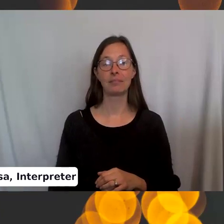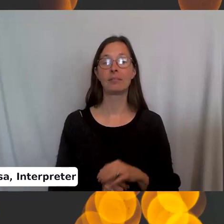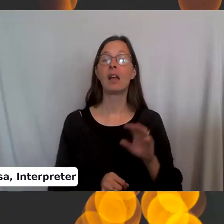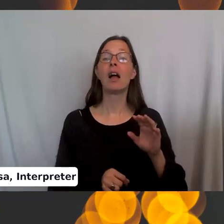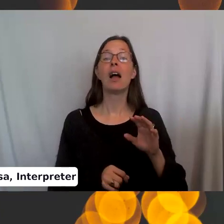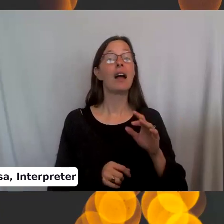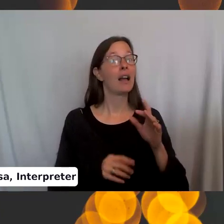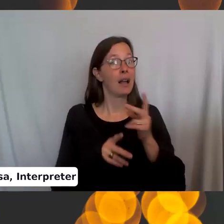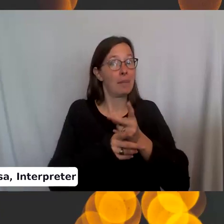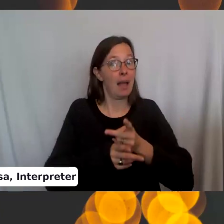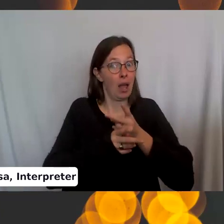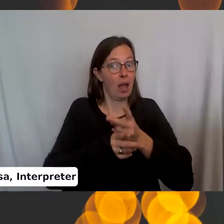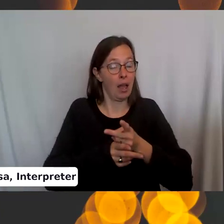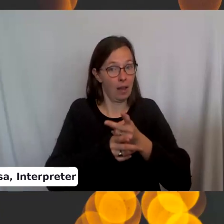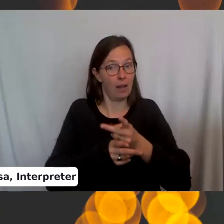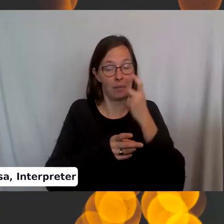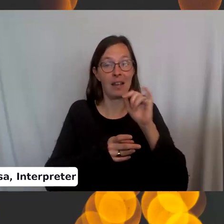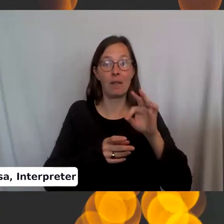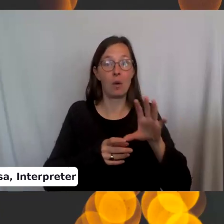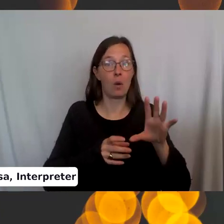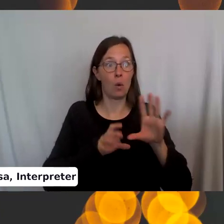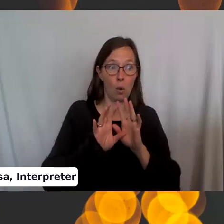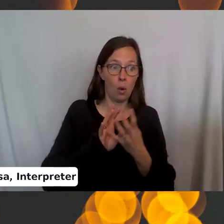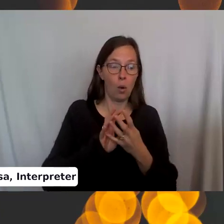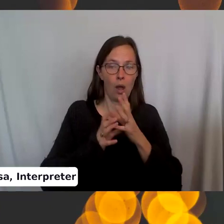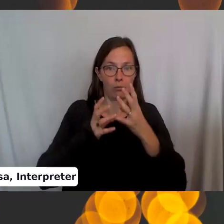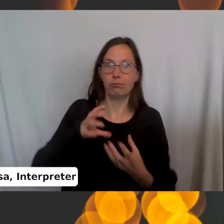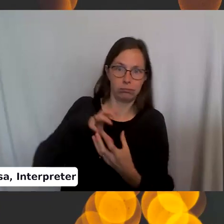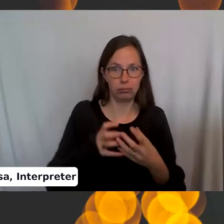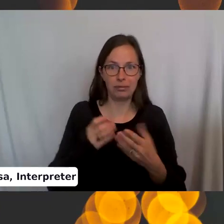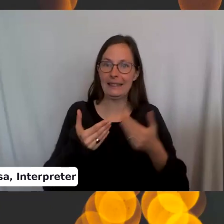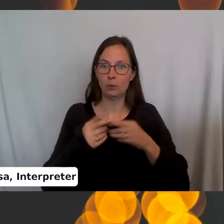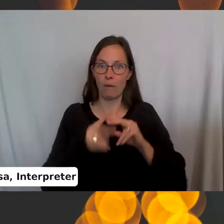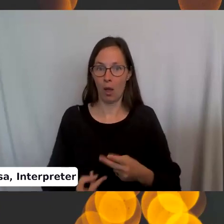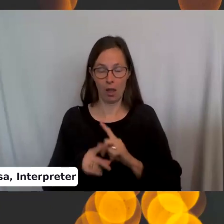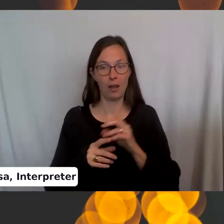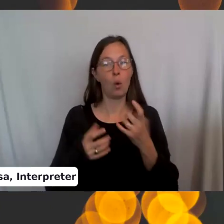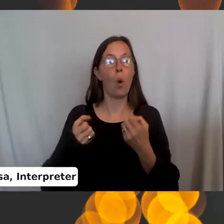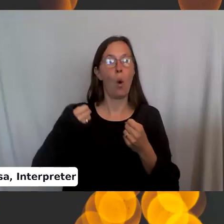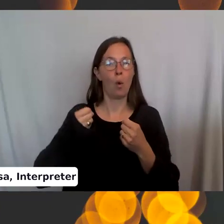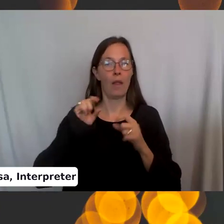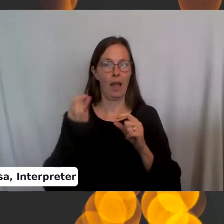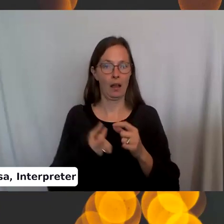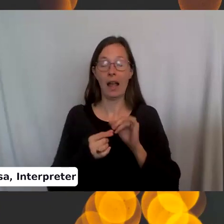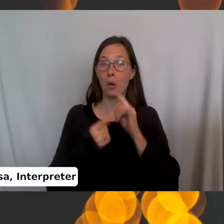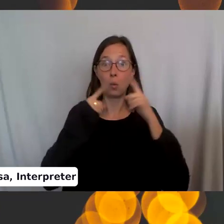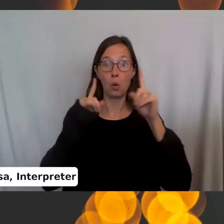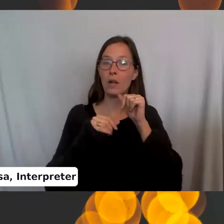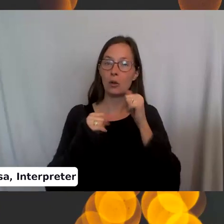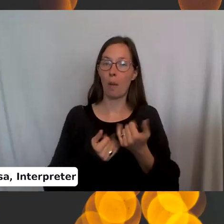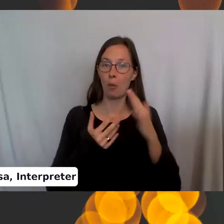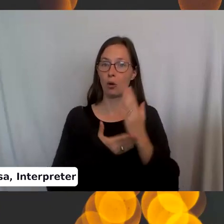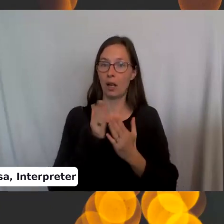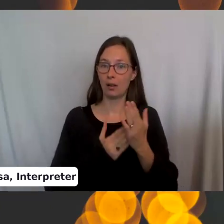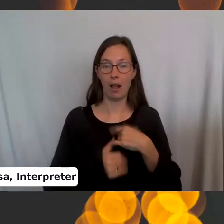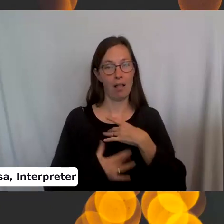slippery. So please hold on to the handle. Um, but it does, it really works and you don't bring your hands. So anyway, I'm a, I'm,